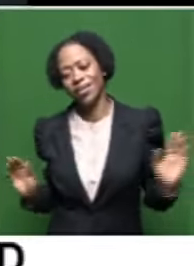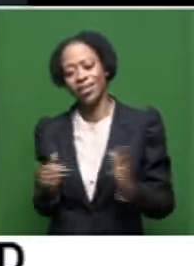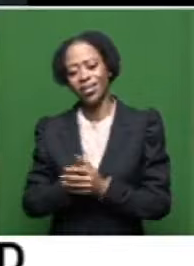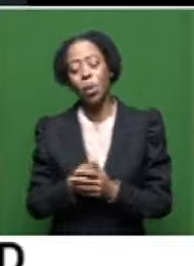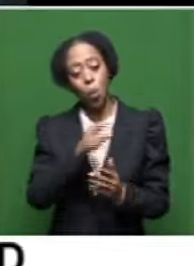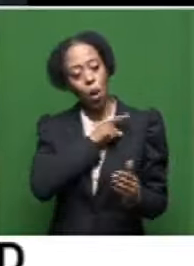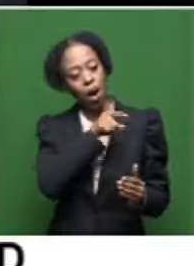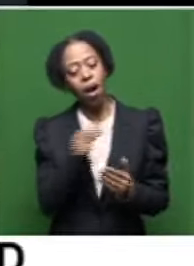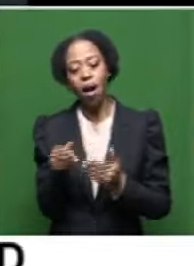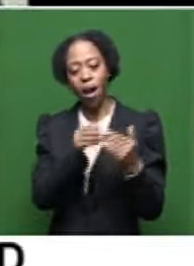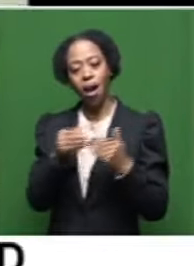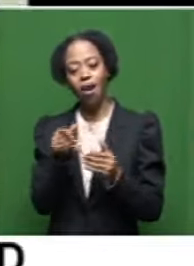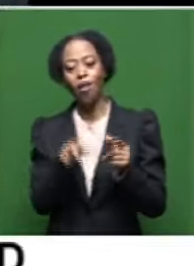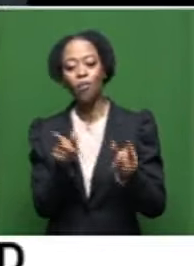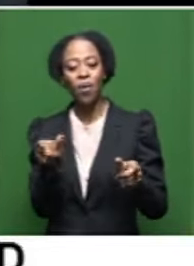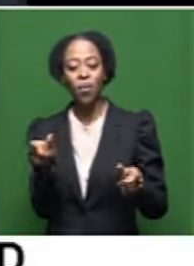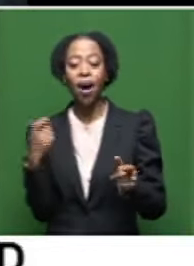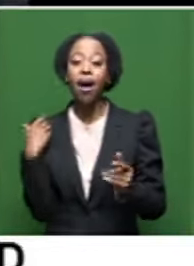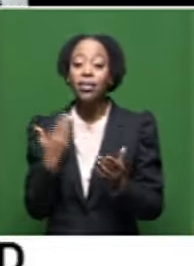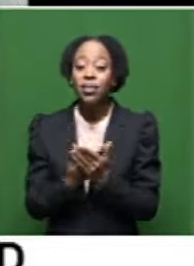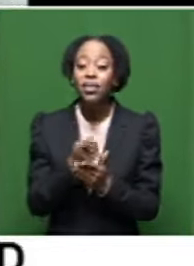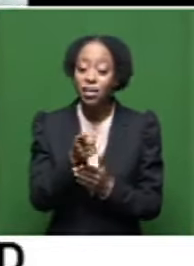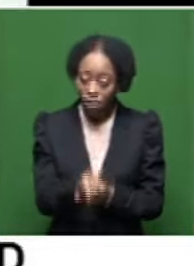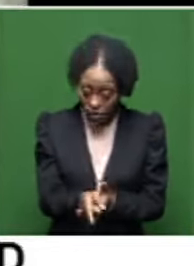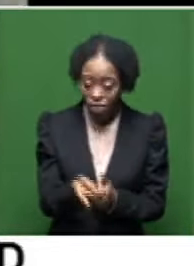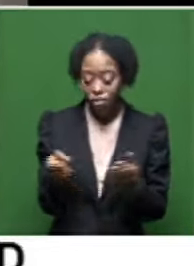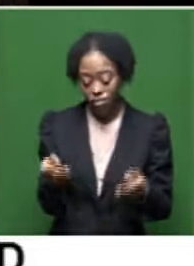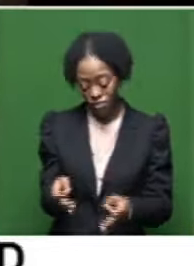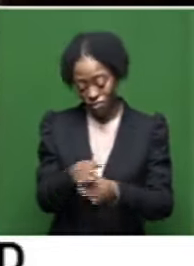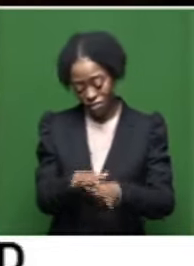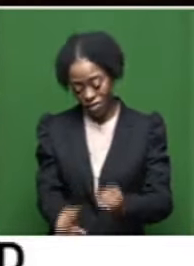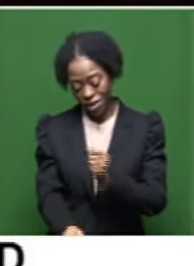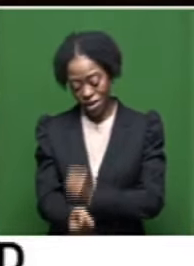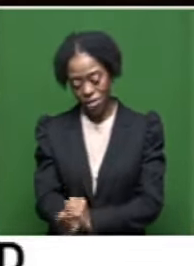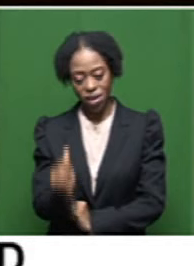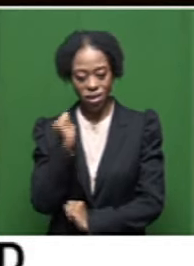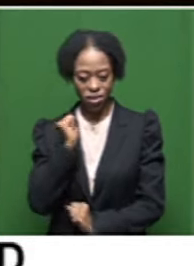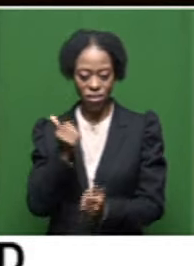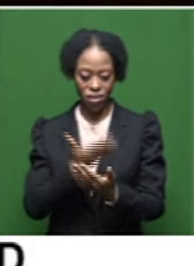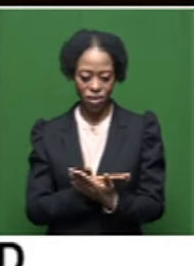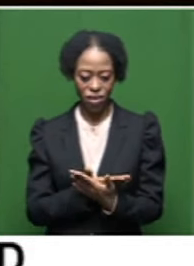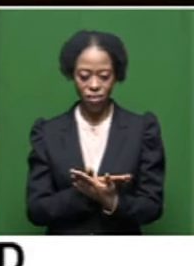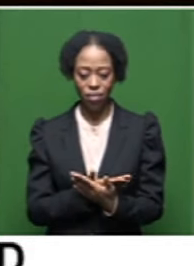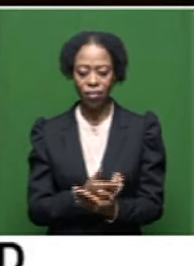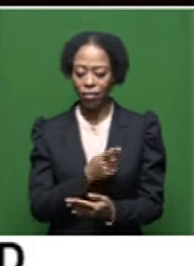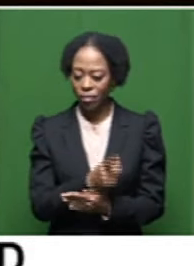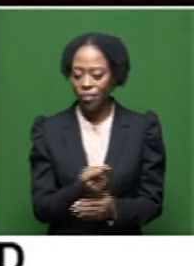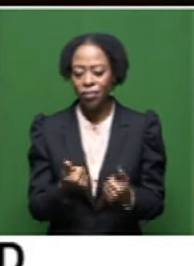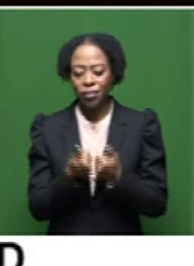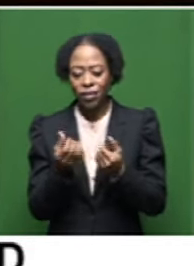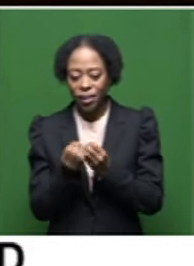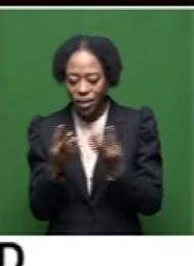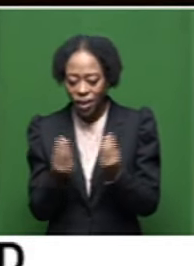And, and right up until the moment that he was put into the ground last night, he was challenging conventions around